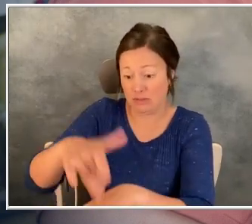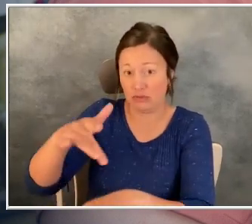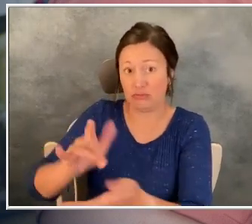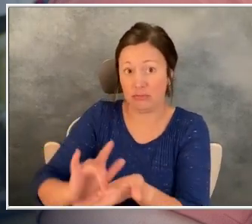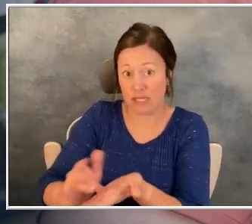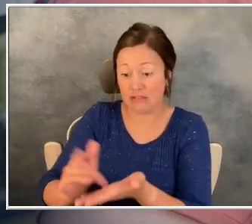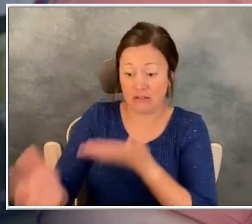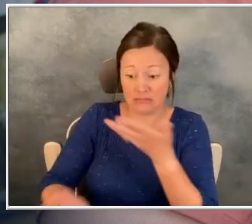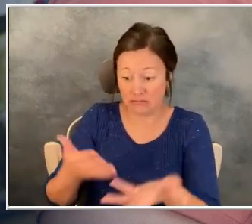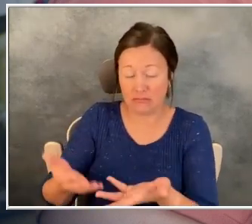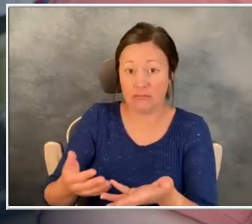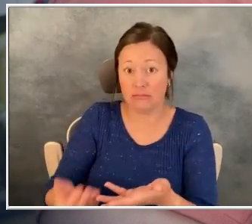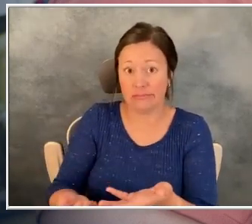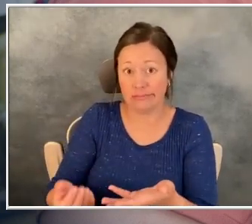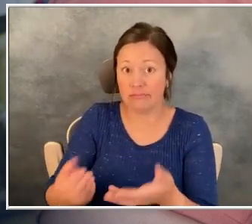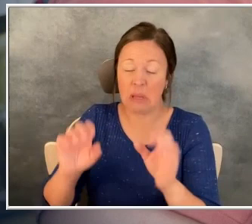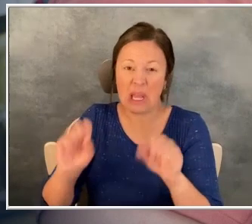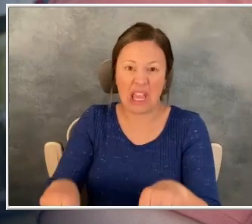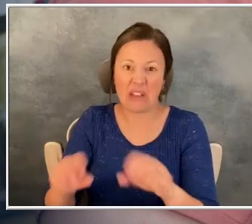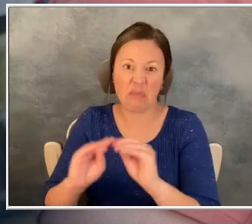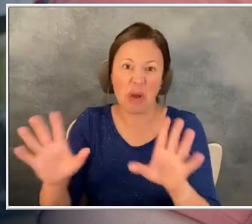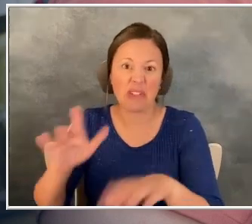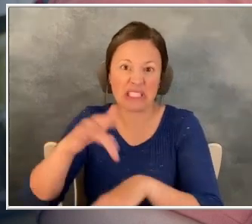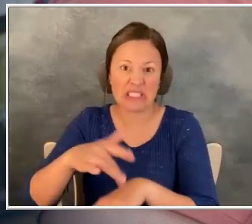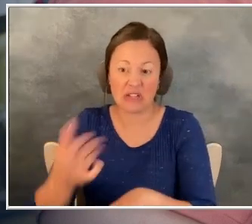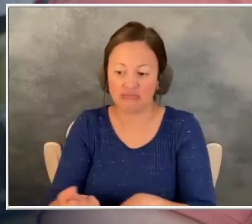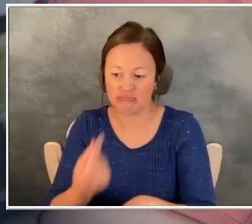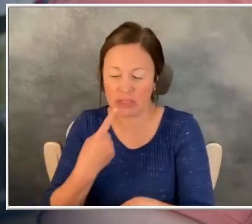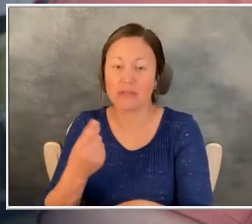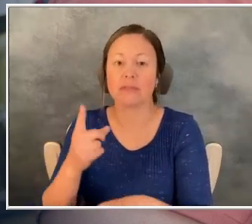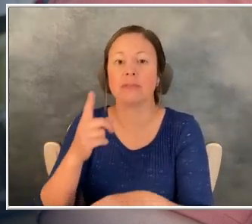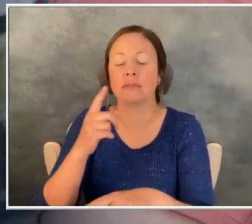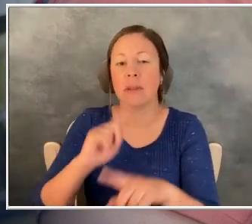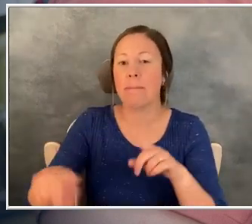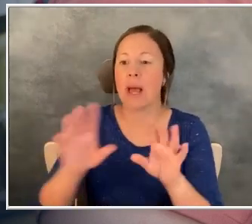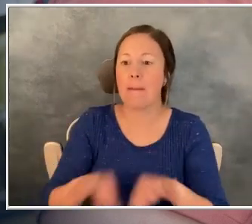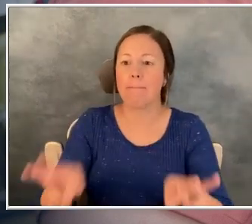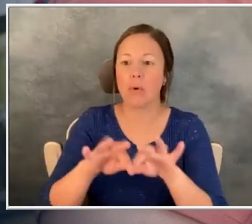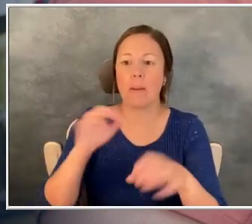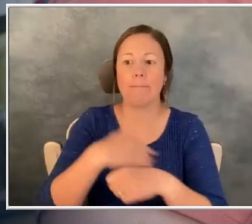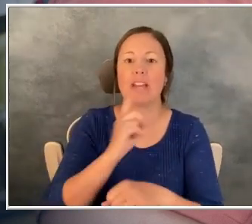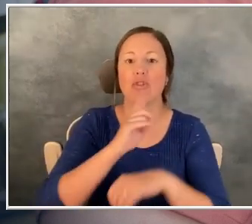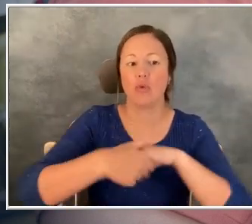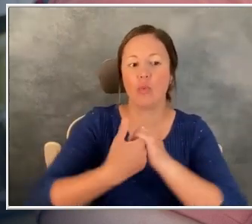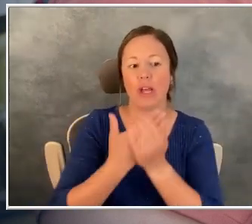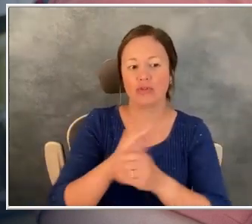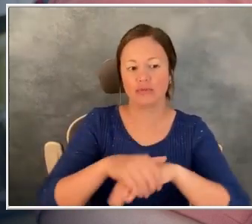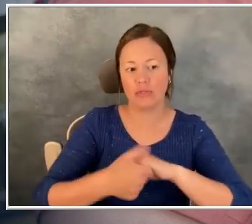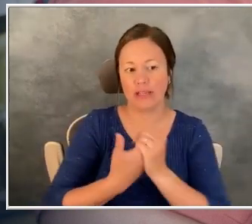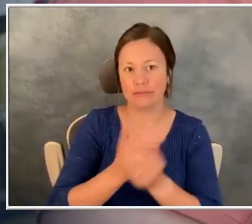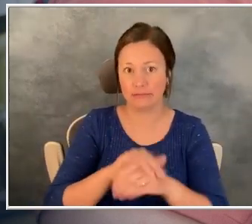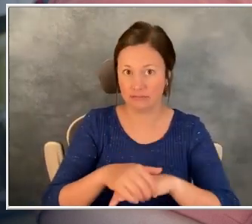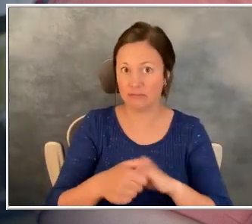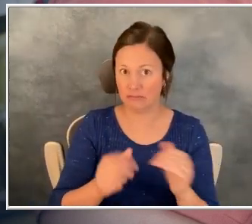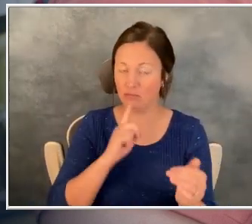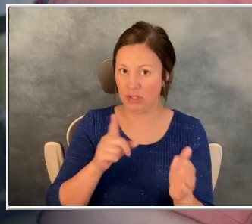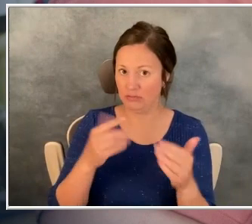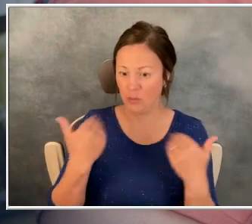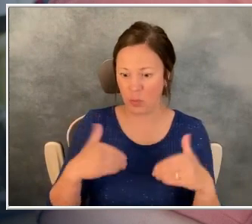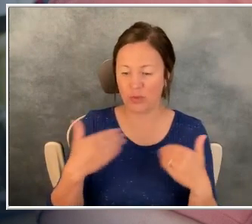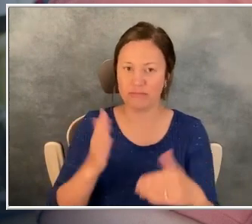obviously touch the pills, but we want to make sure that they wash their hands thoroughly after those pills are administered. And then if